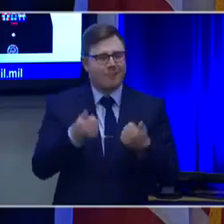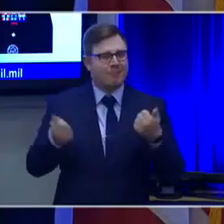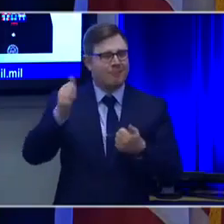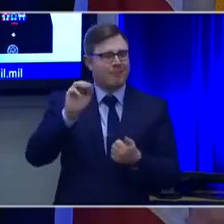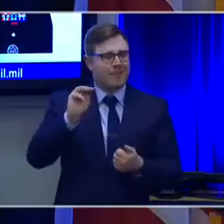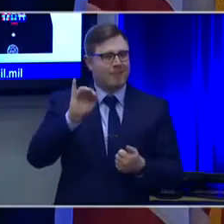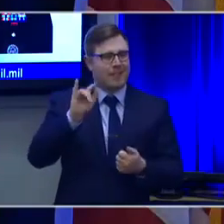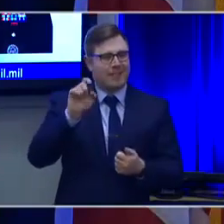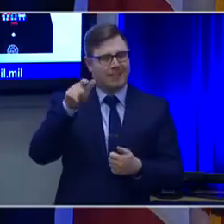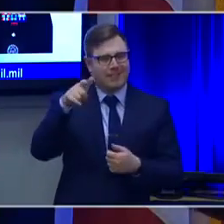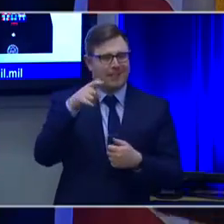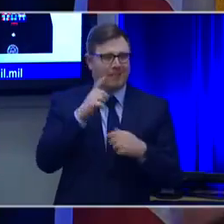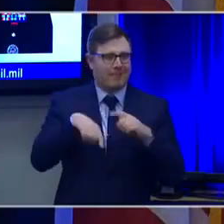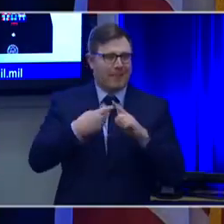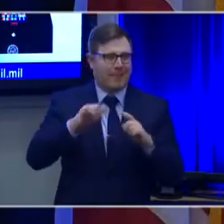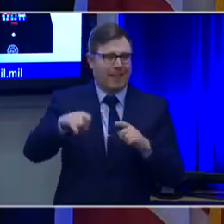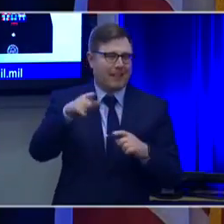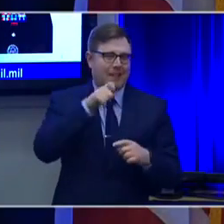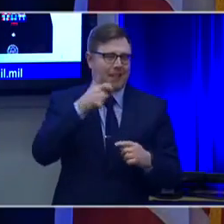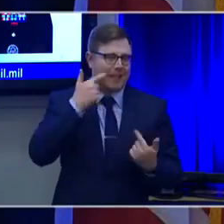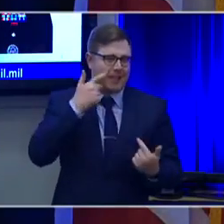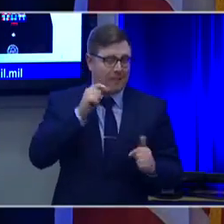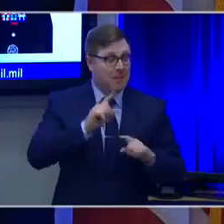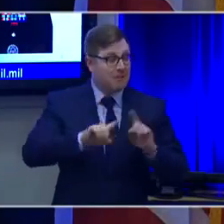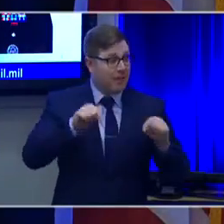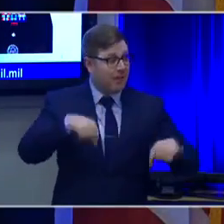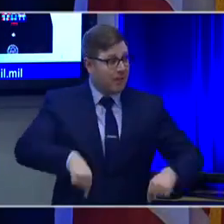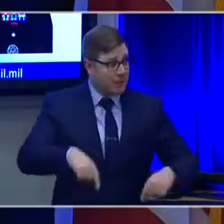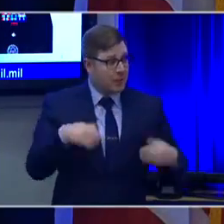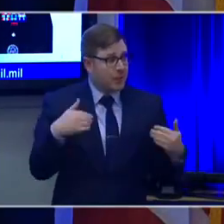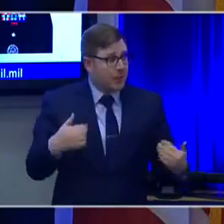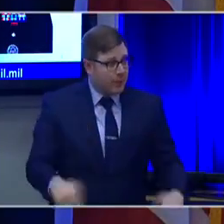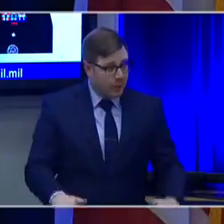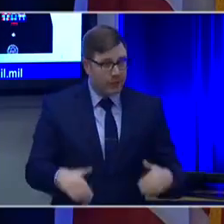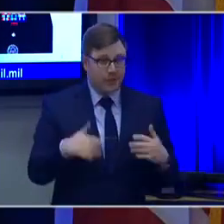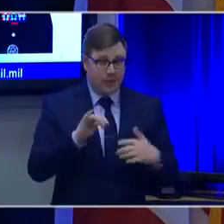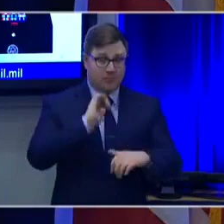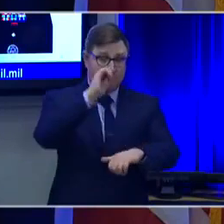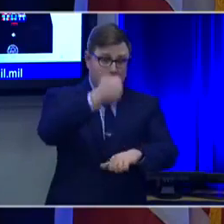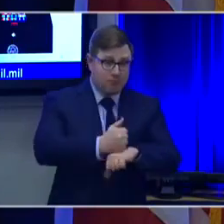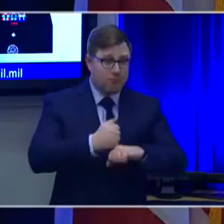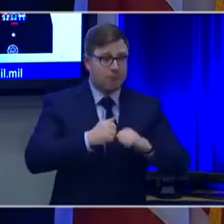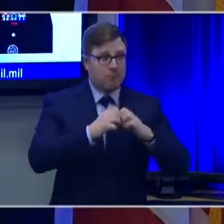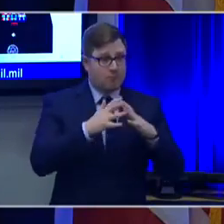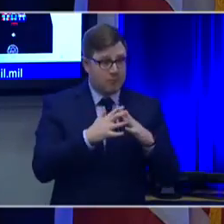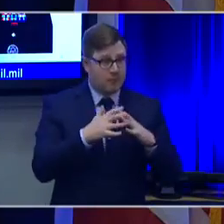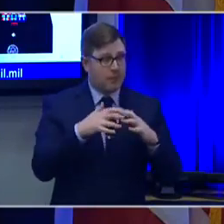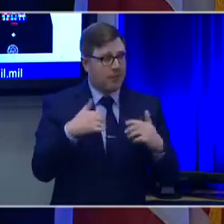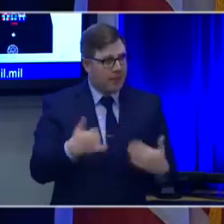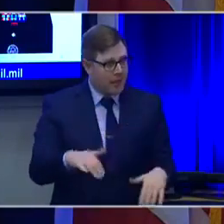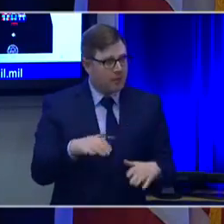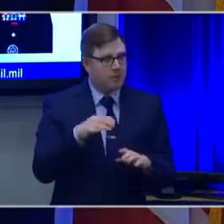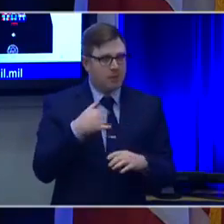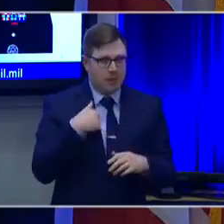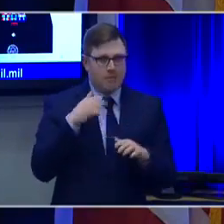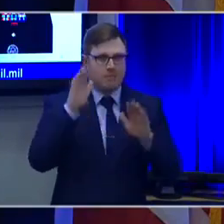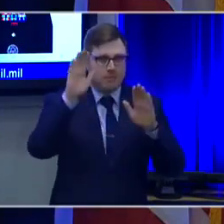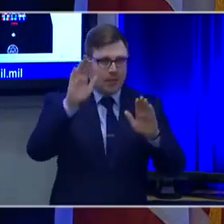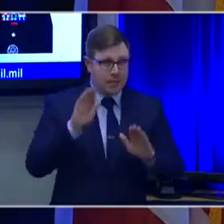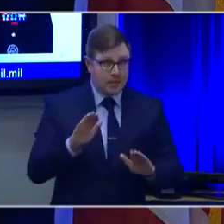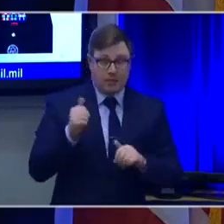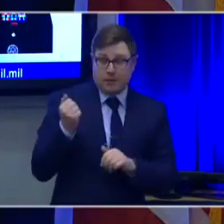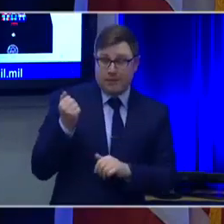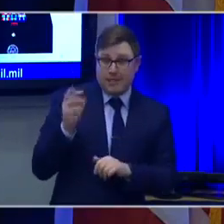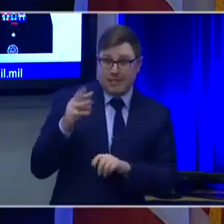But it is good to be here. This building itself is a landmark to engineering. Built by the U.S. Army Corps of Engineers, 16